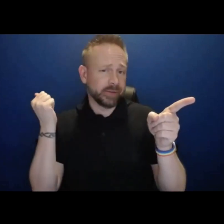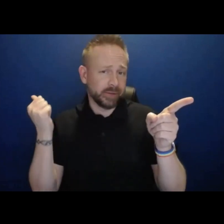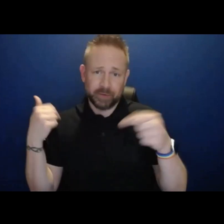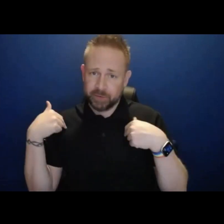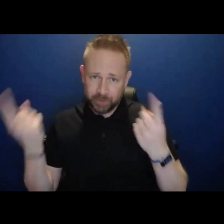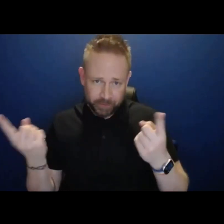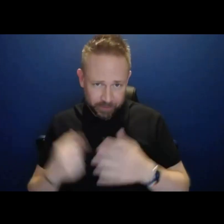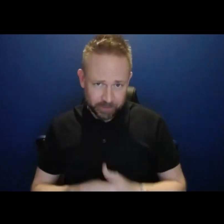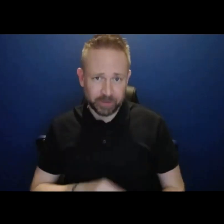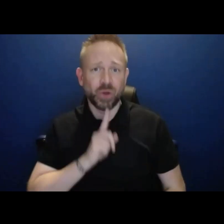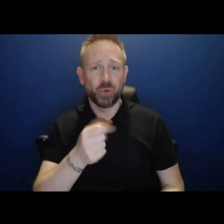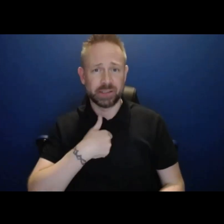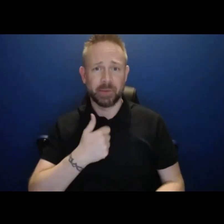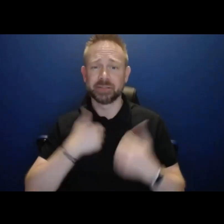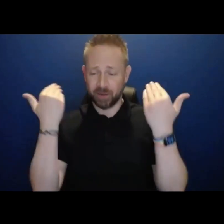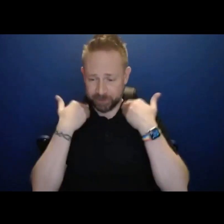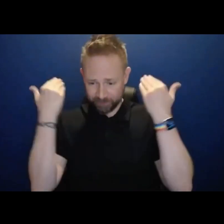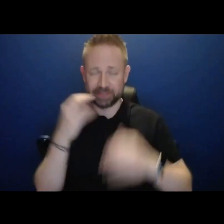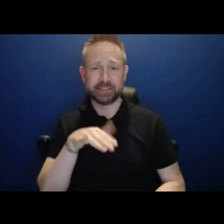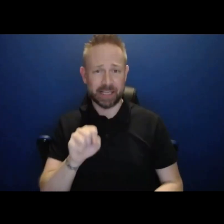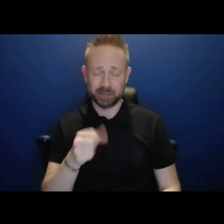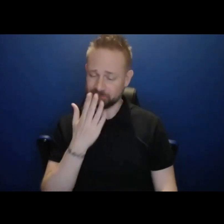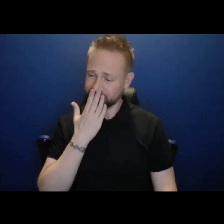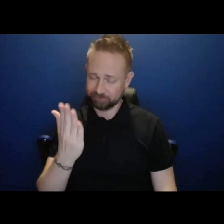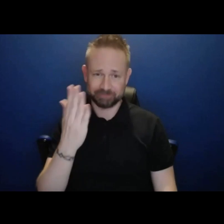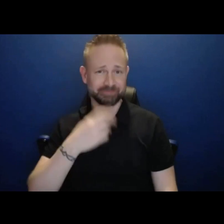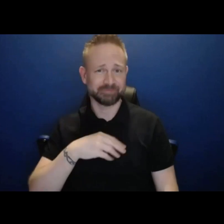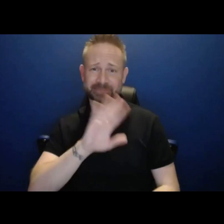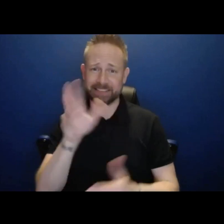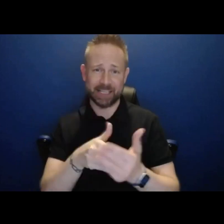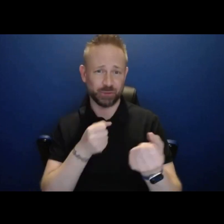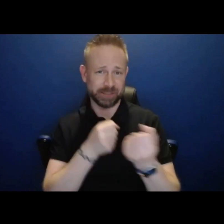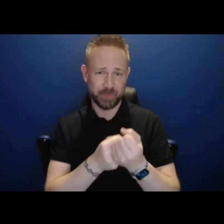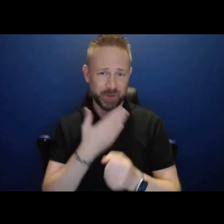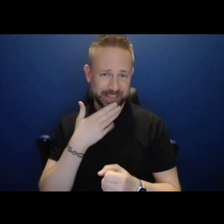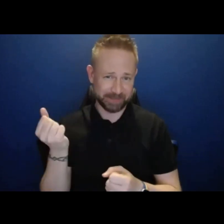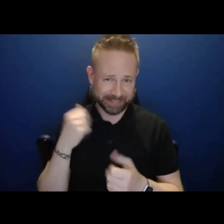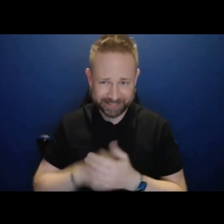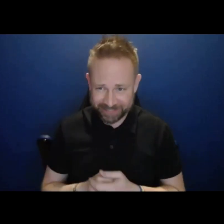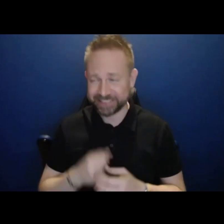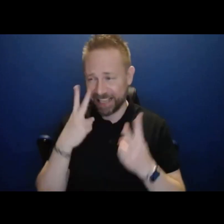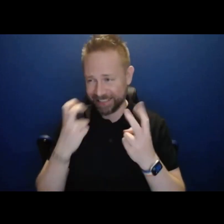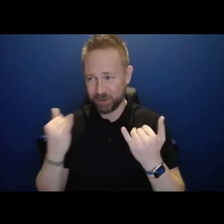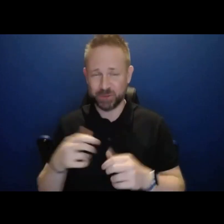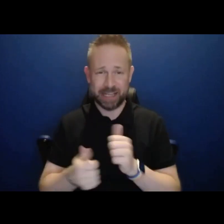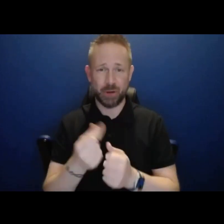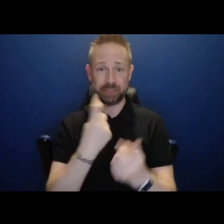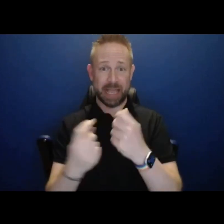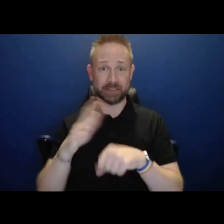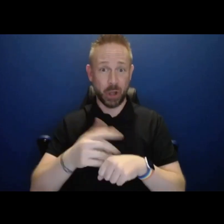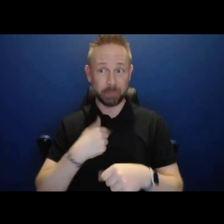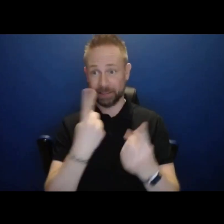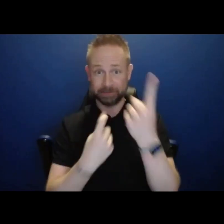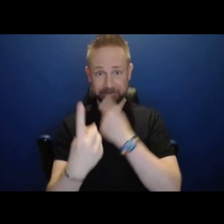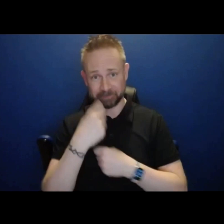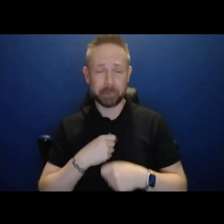convert to the centralized IT support and I'm probably not the person you're going to want to ask most of your questions of today, but I'm happy to talk to our